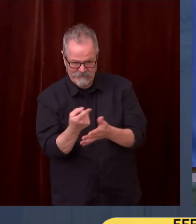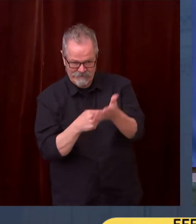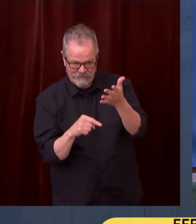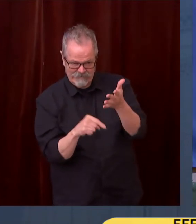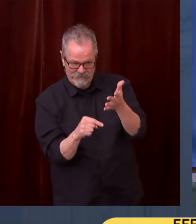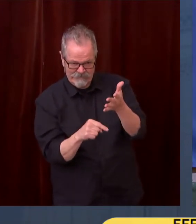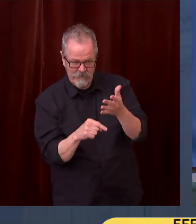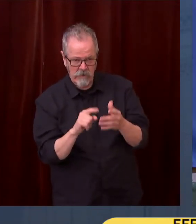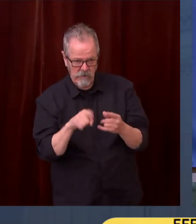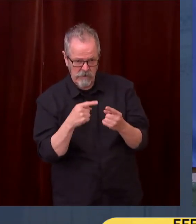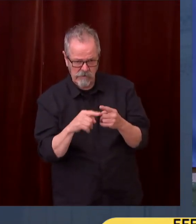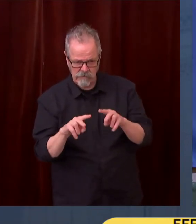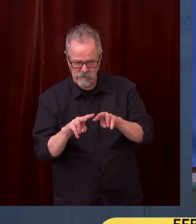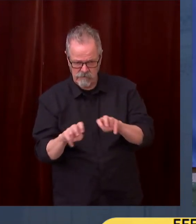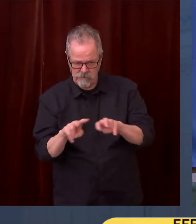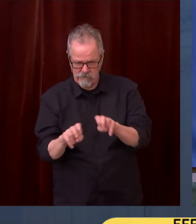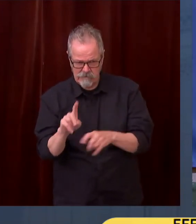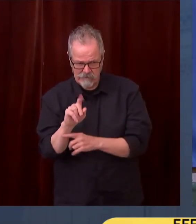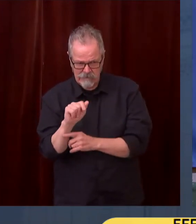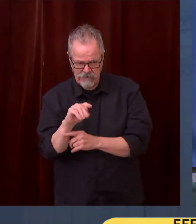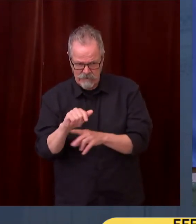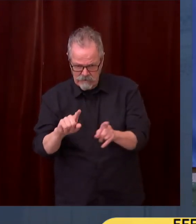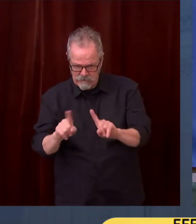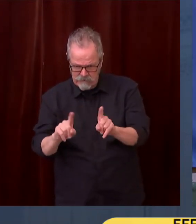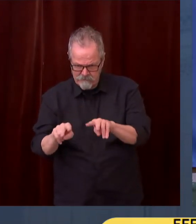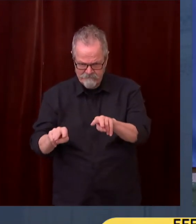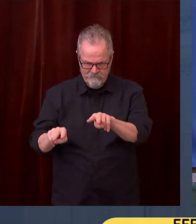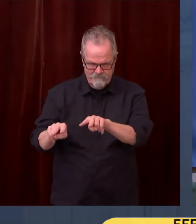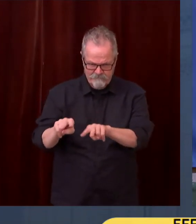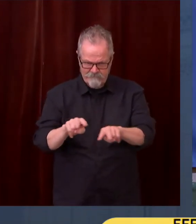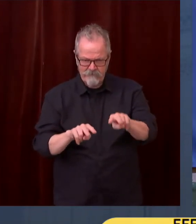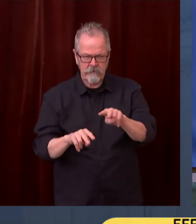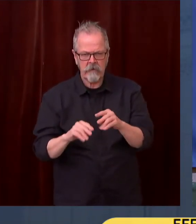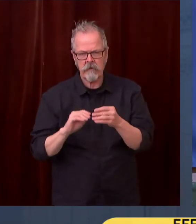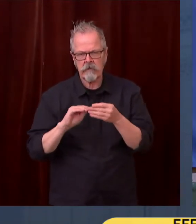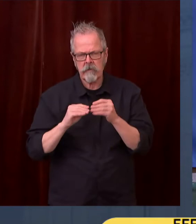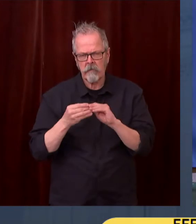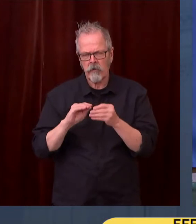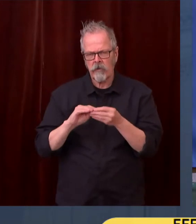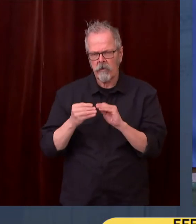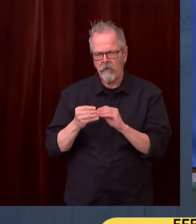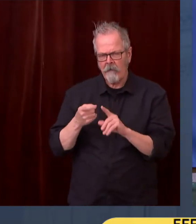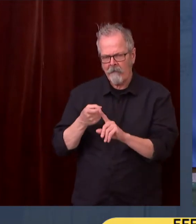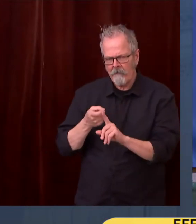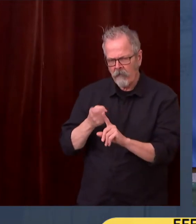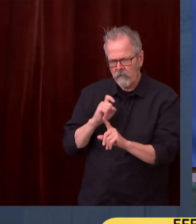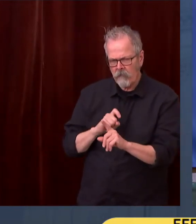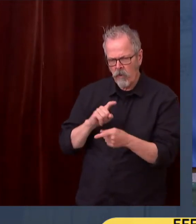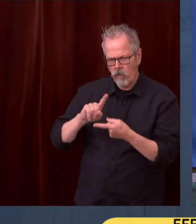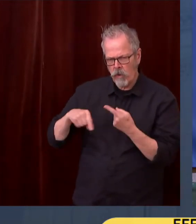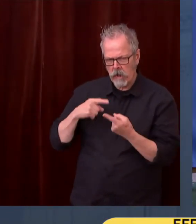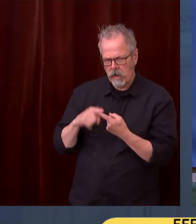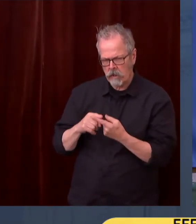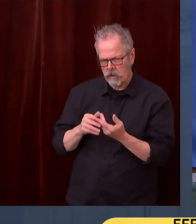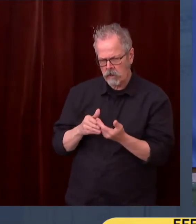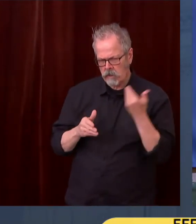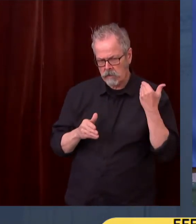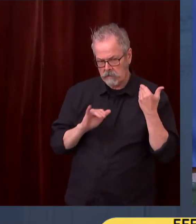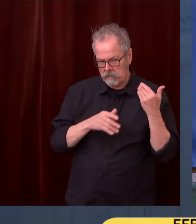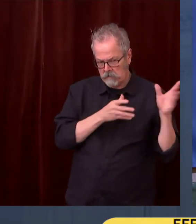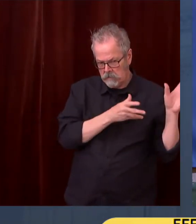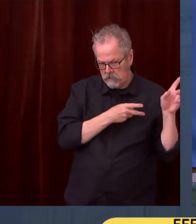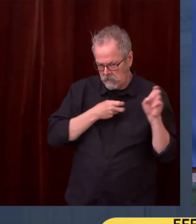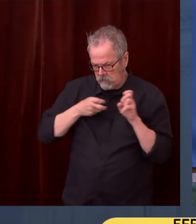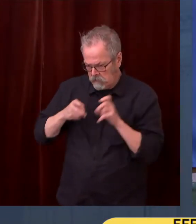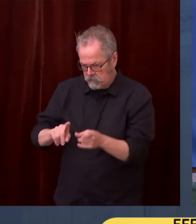And also here in Spokane, our regional health district has been dealing with issues in data reporting and having to change numbers back and forth based on investigation. So I